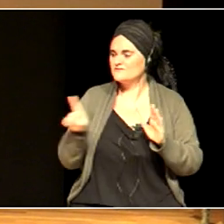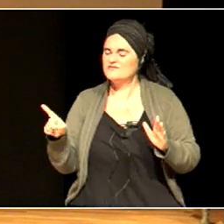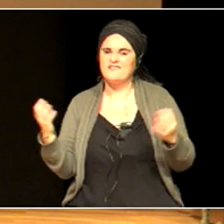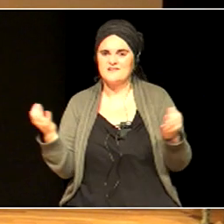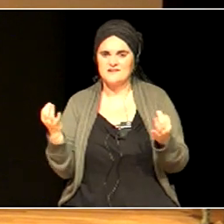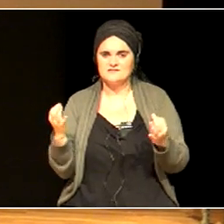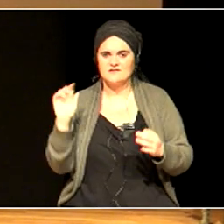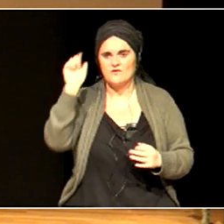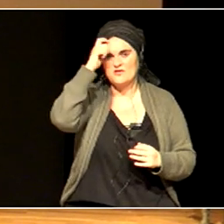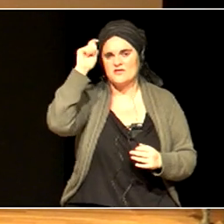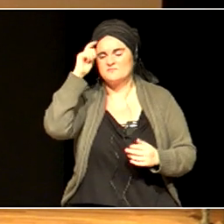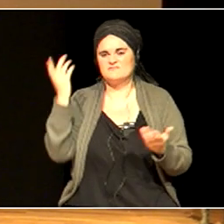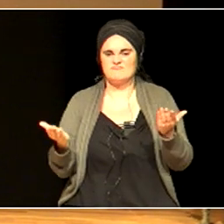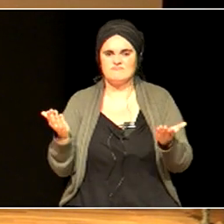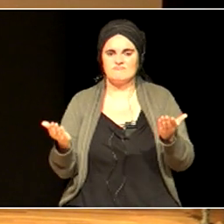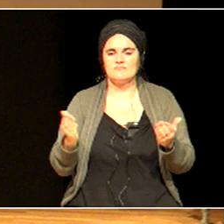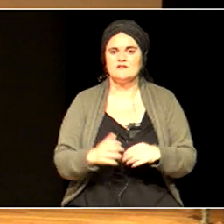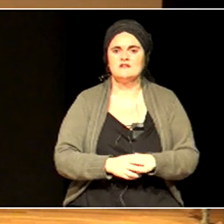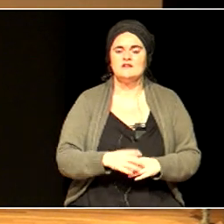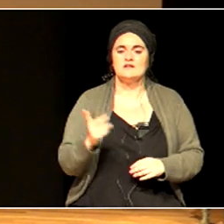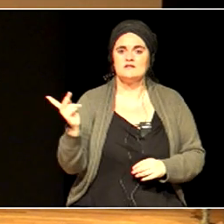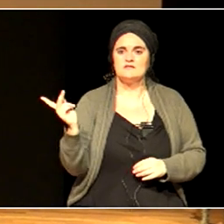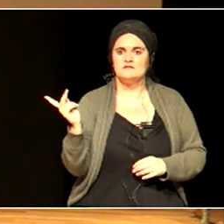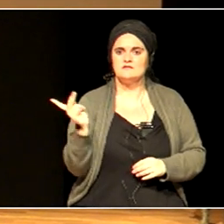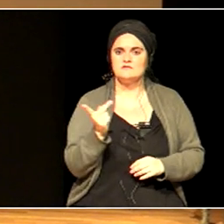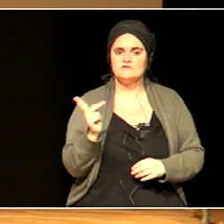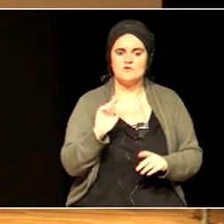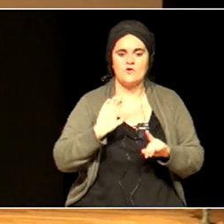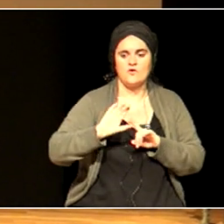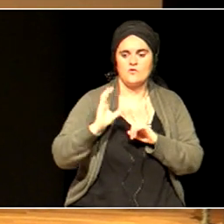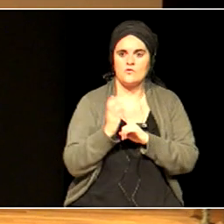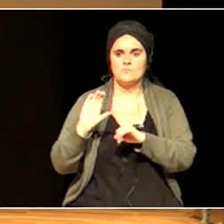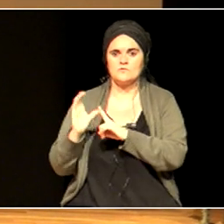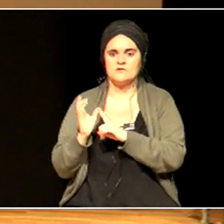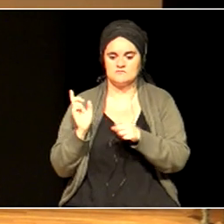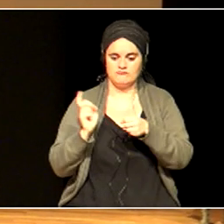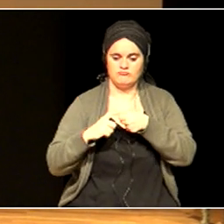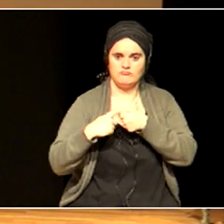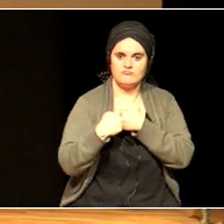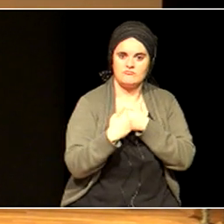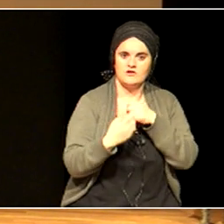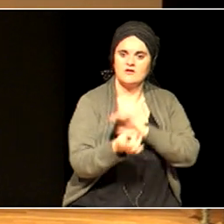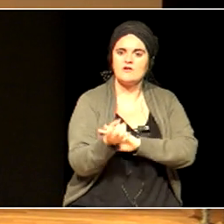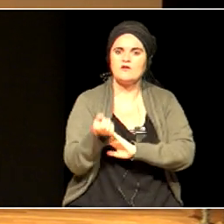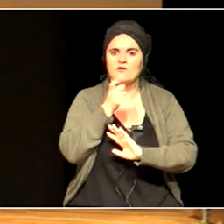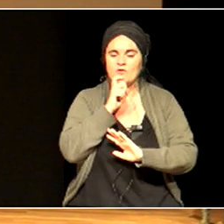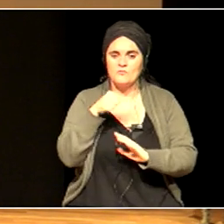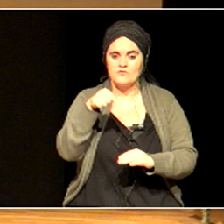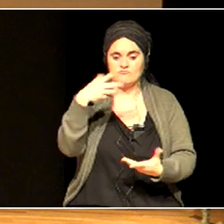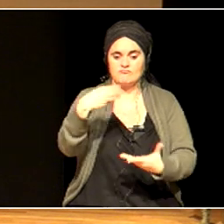How can we create participative communities in our schools and beyond our schools?